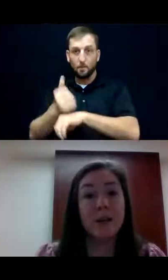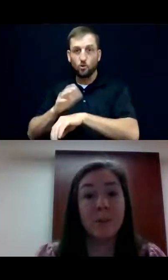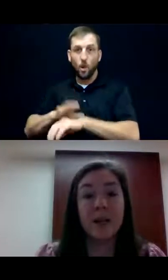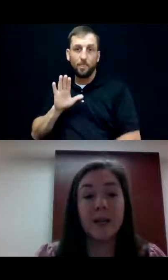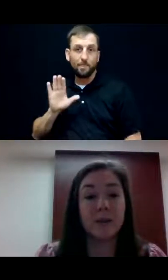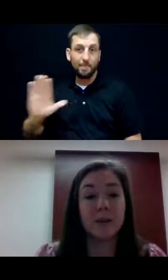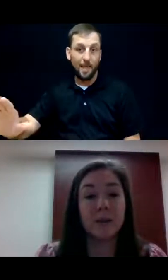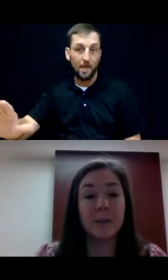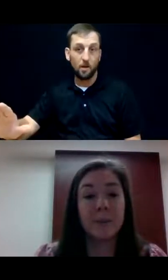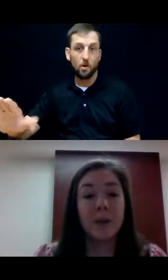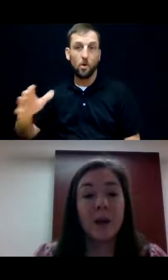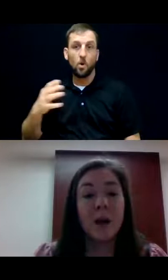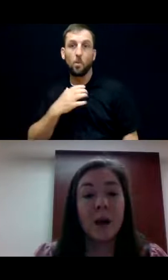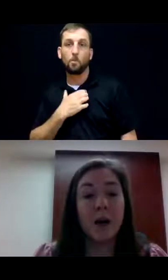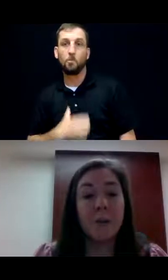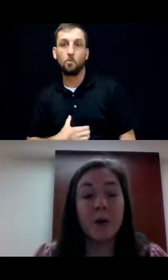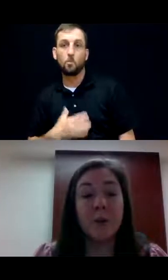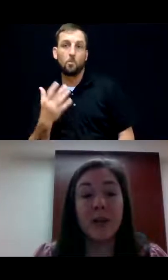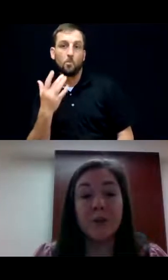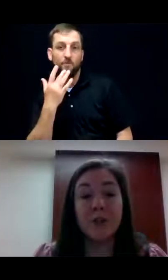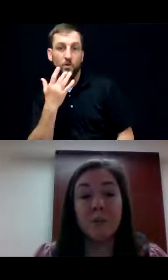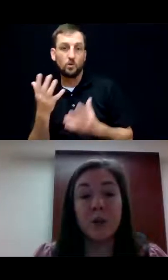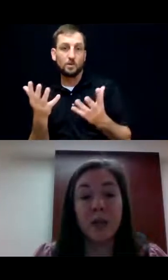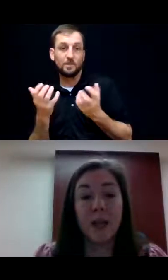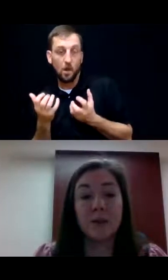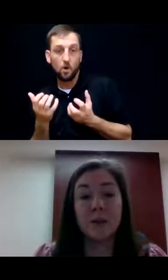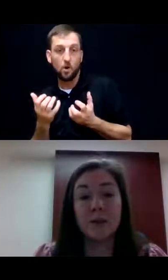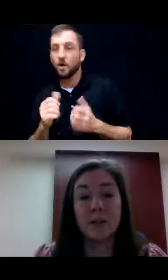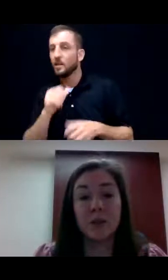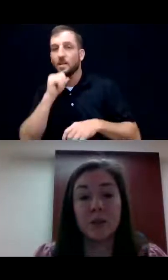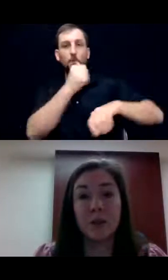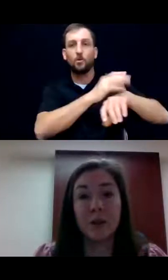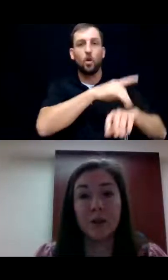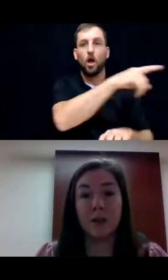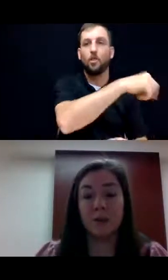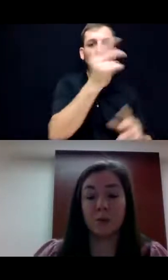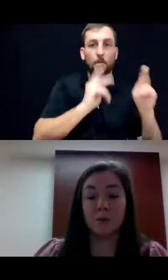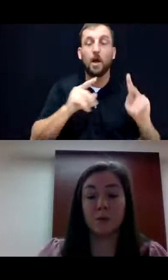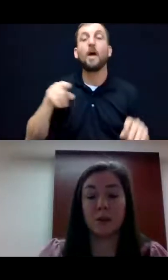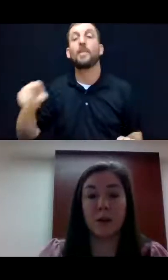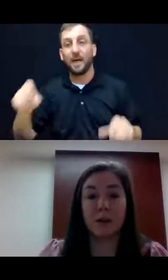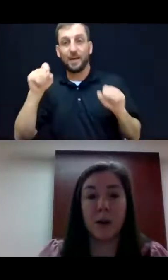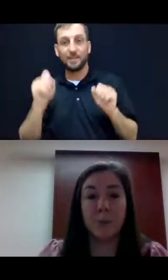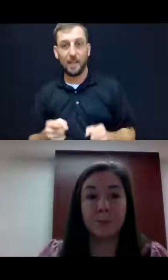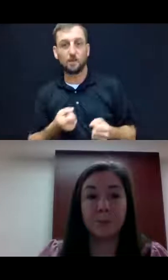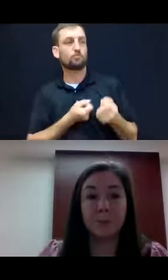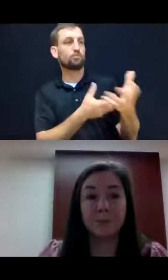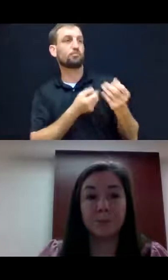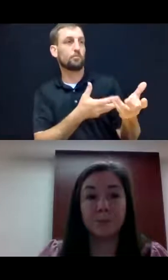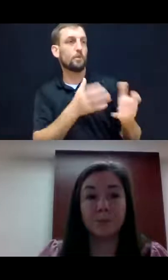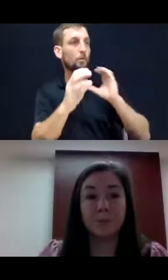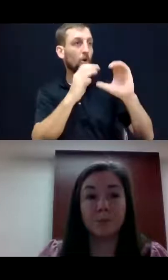and not somebody else's. Um, and they'll be able to communicate those decisions to other individuals as well.